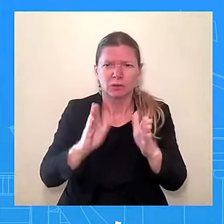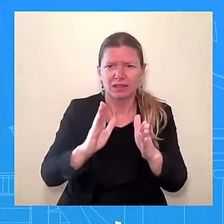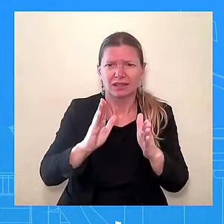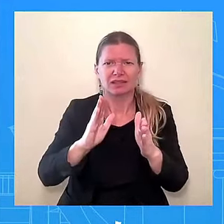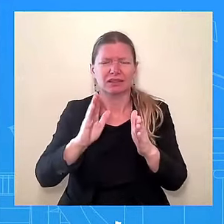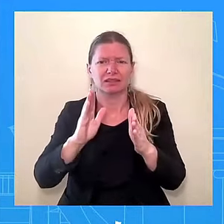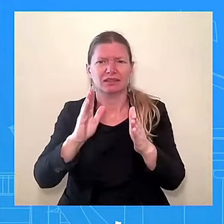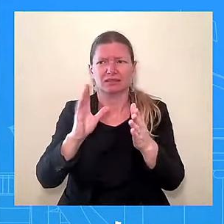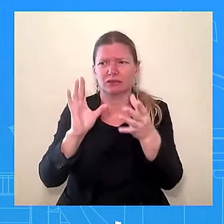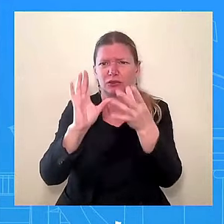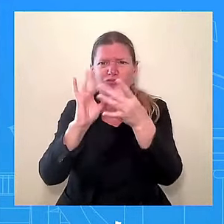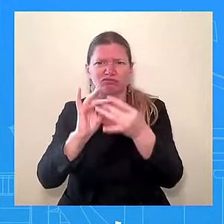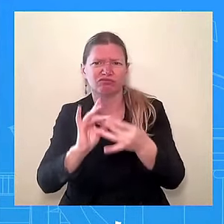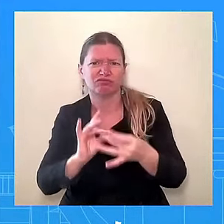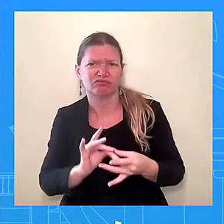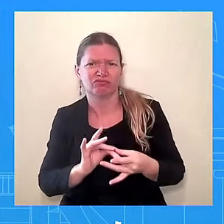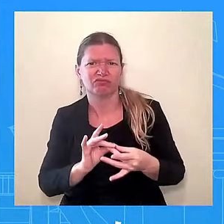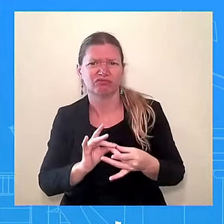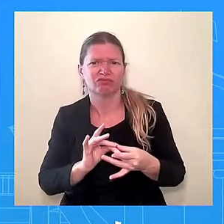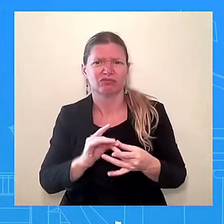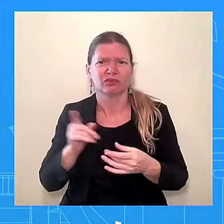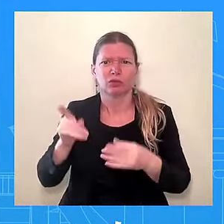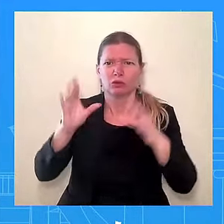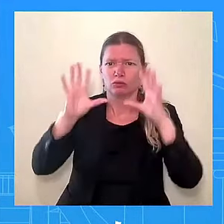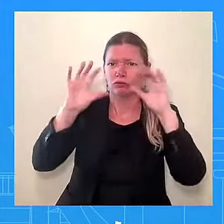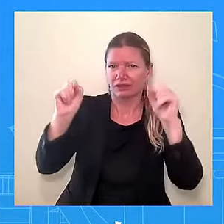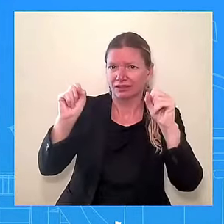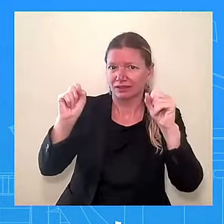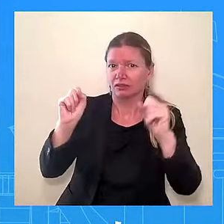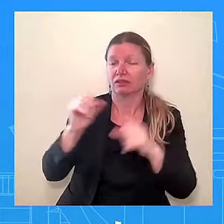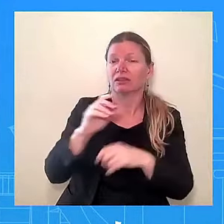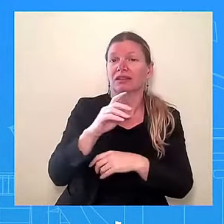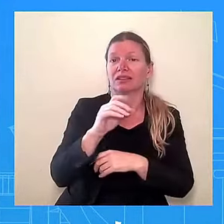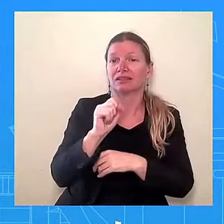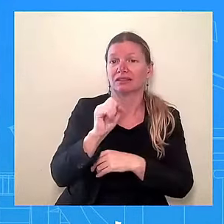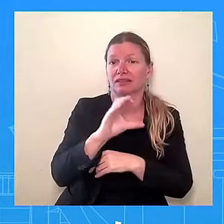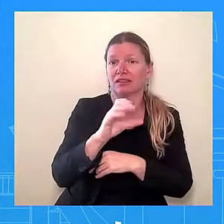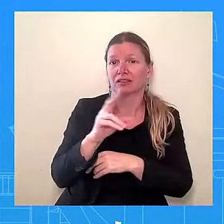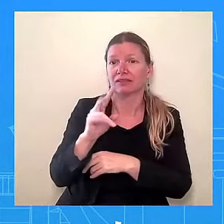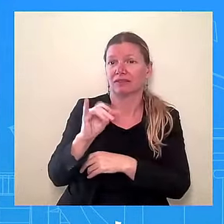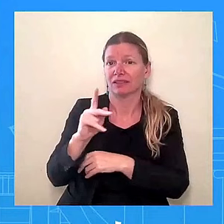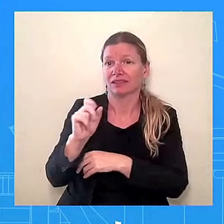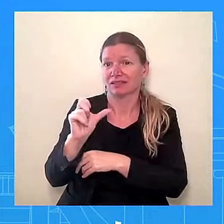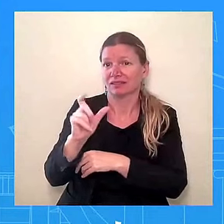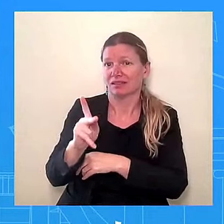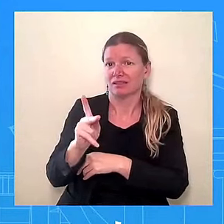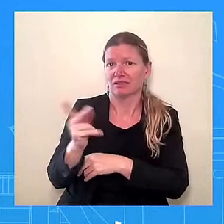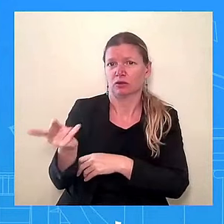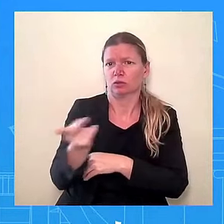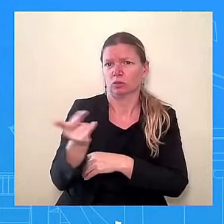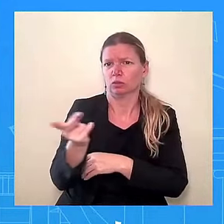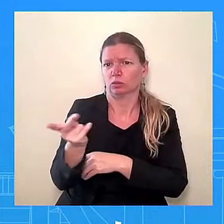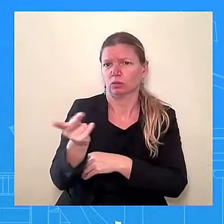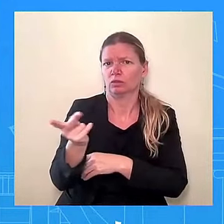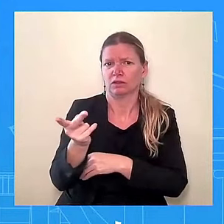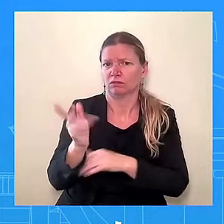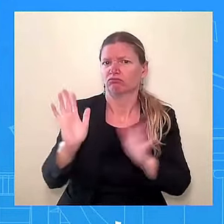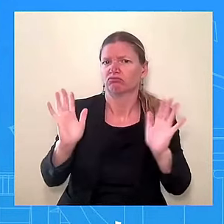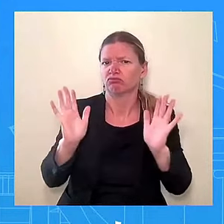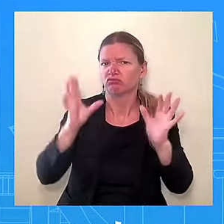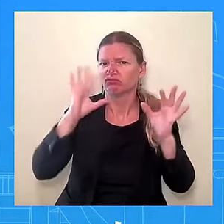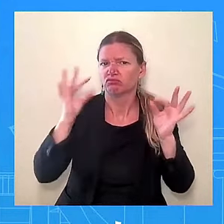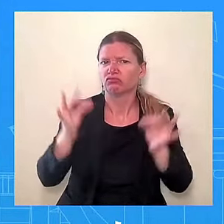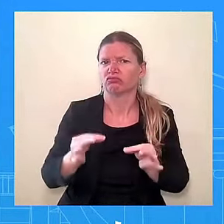Secretary Vilsack, for example, had a one-on-one conversation. They wanted to check in. They wanted to talk about this particular piece of the Inflation